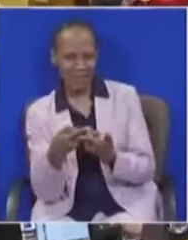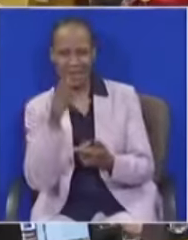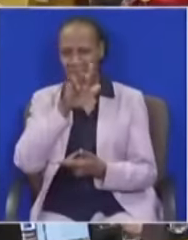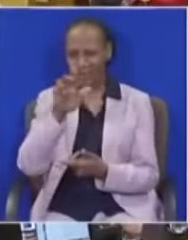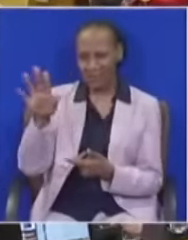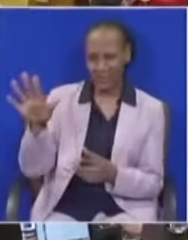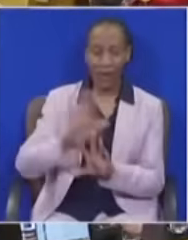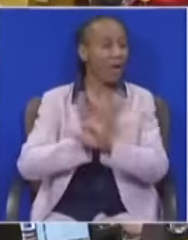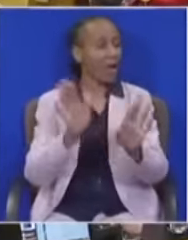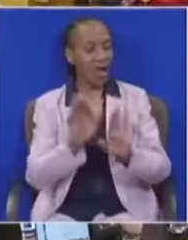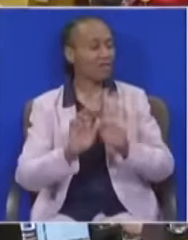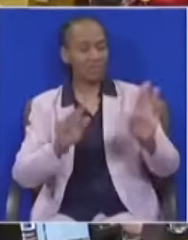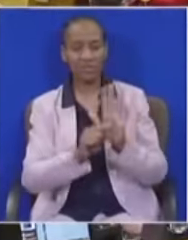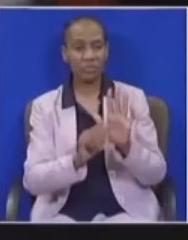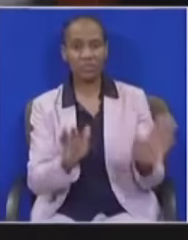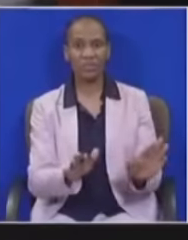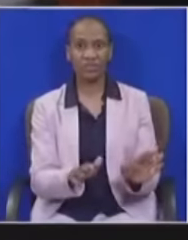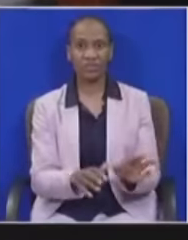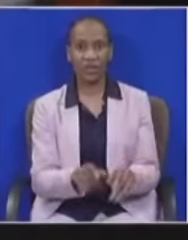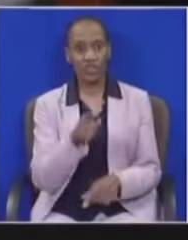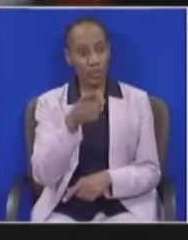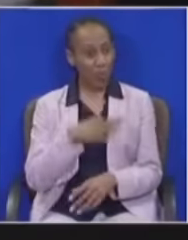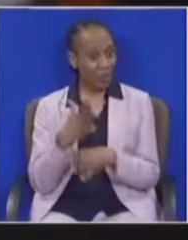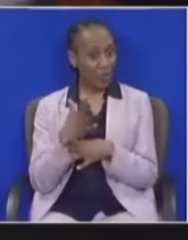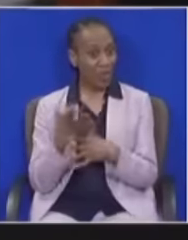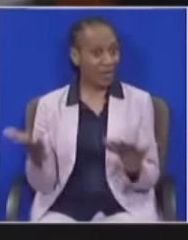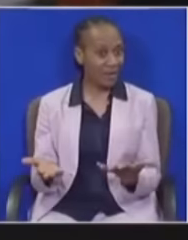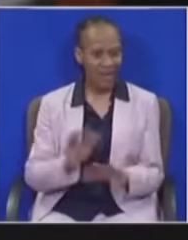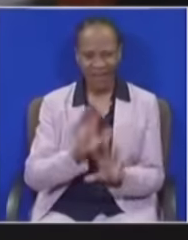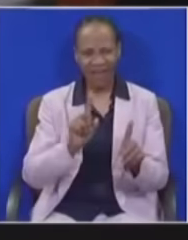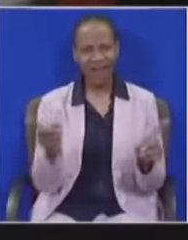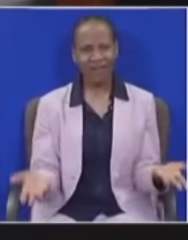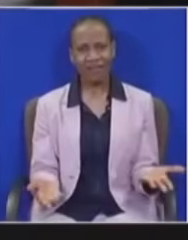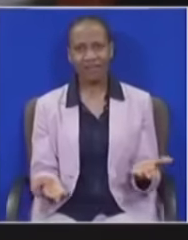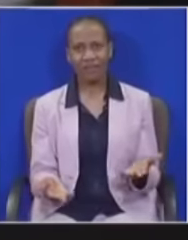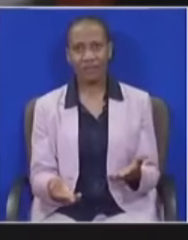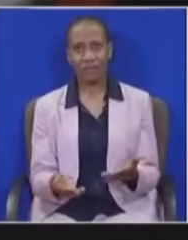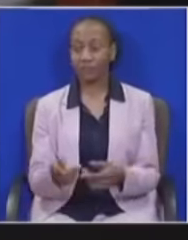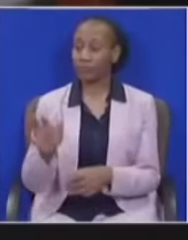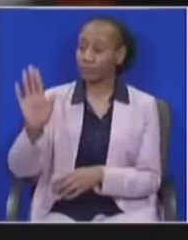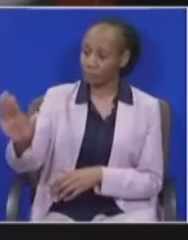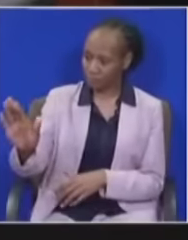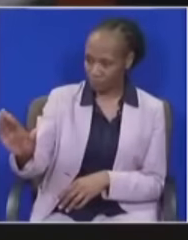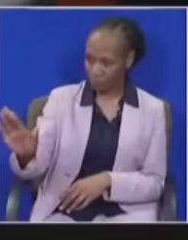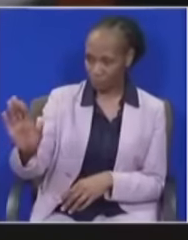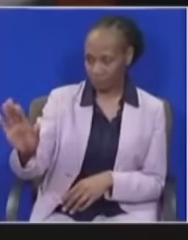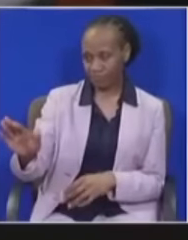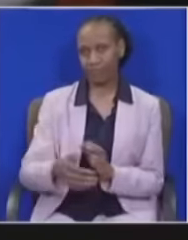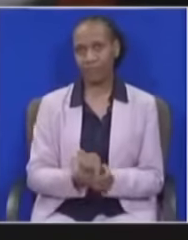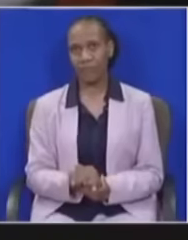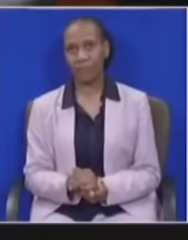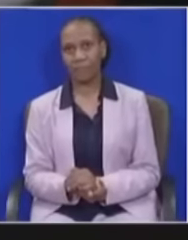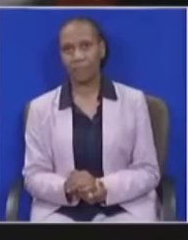Honorable Member, stop talking. I'm switching off your microphone. We are talking about you I'm switching off your microphone. Take your seat.